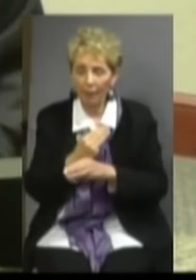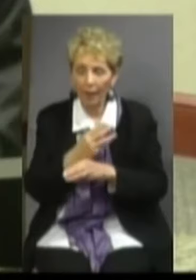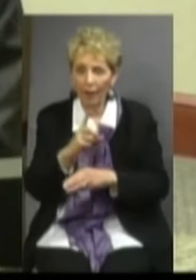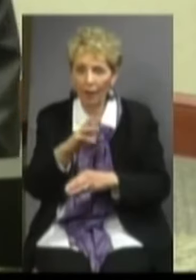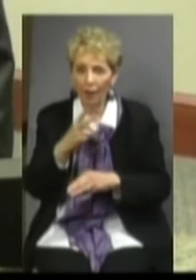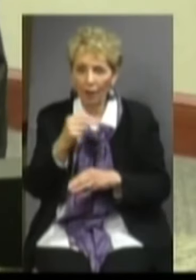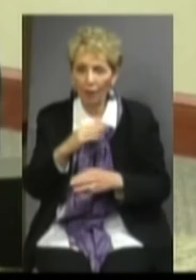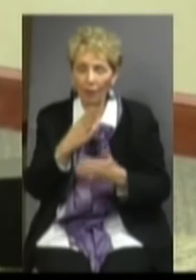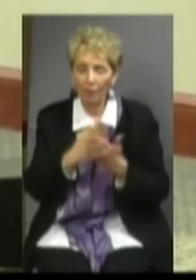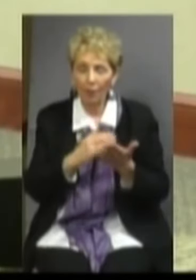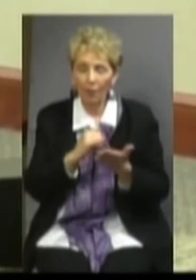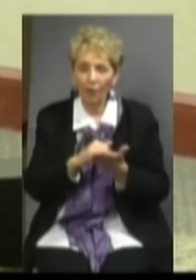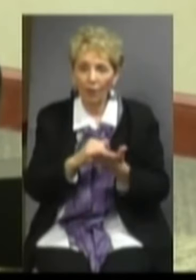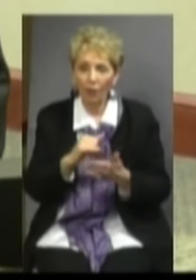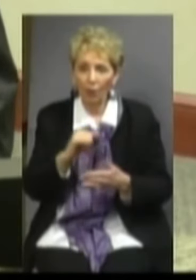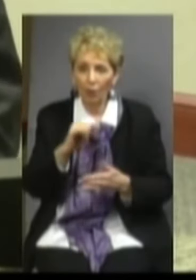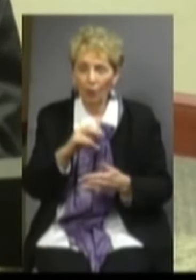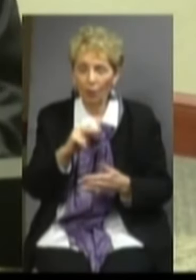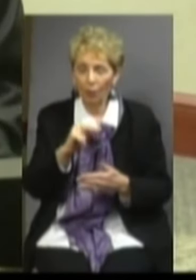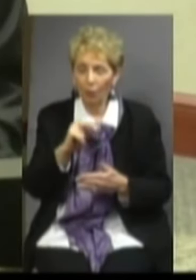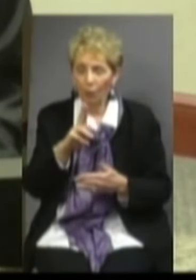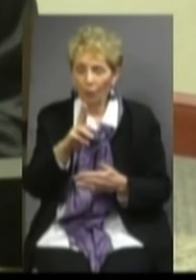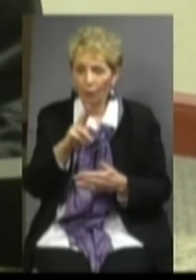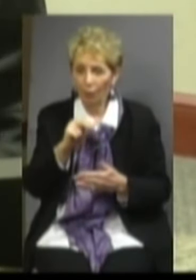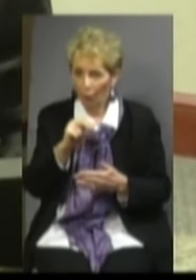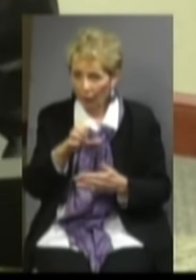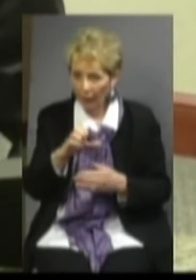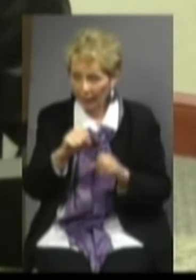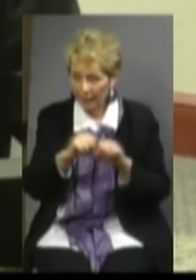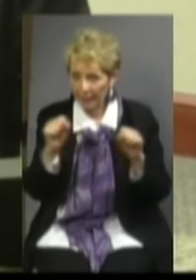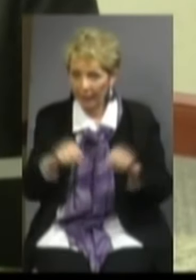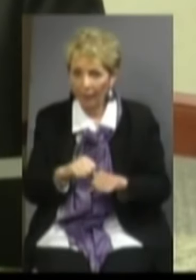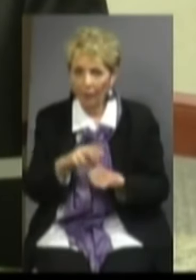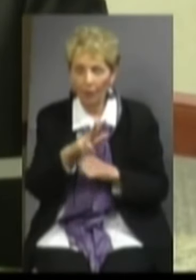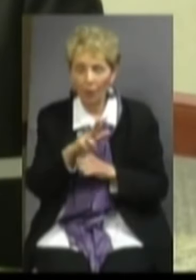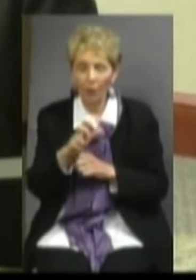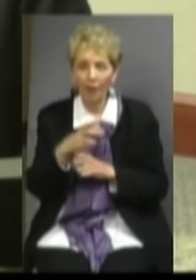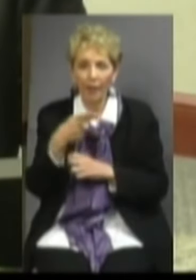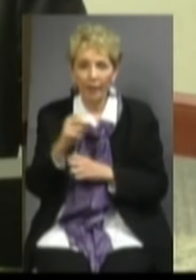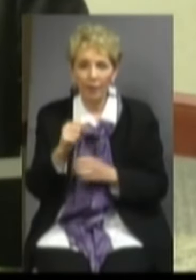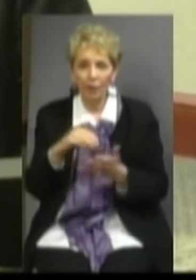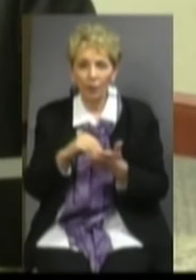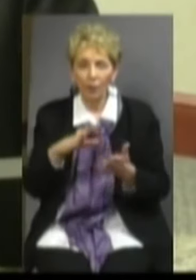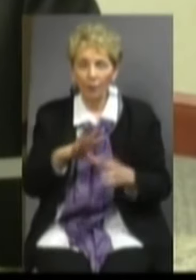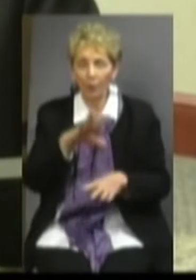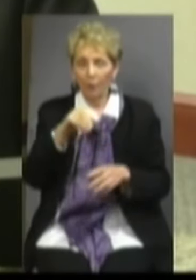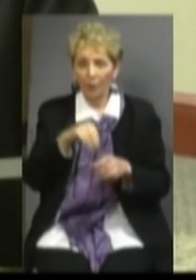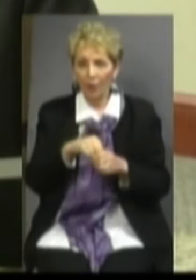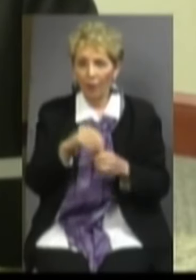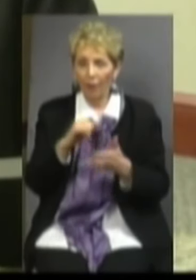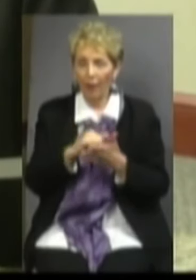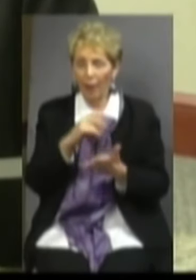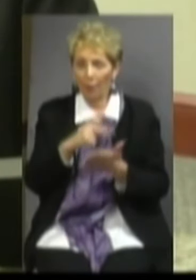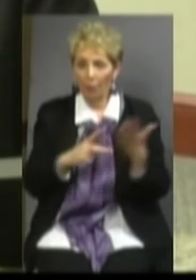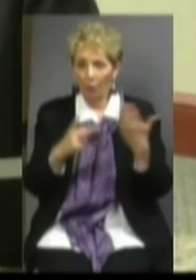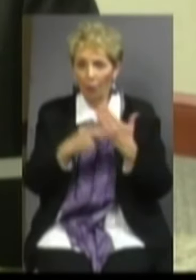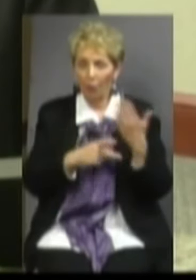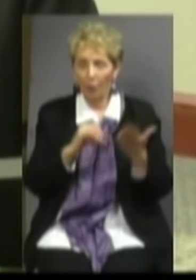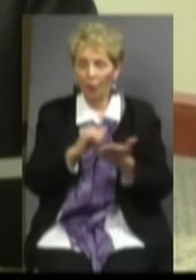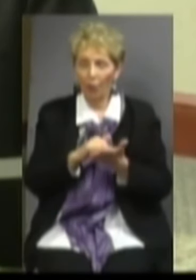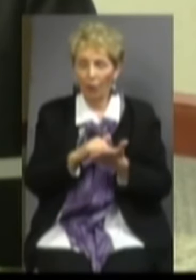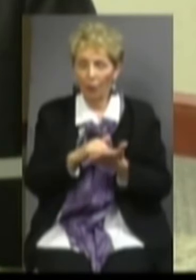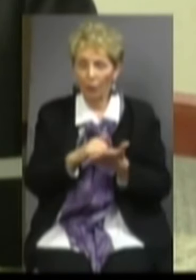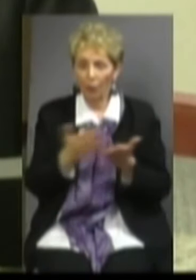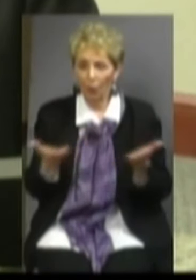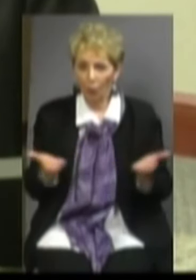is part of the University of North Carolina system. Approximately 300 high school students will be participating in that program, and those are residential